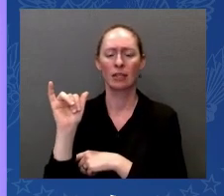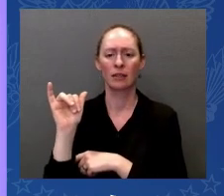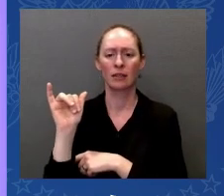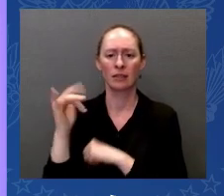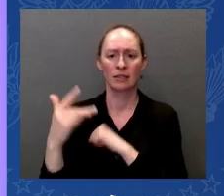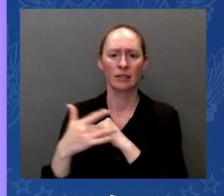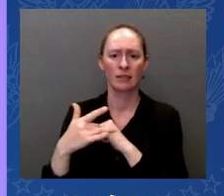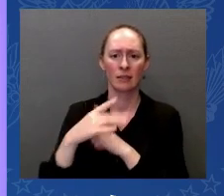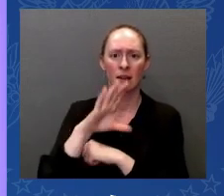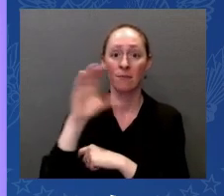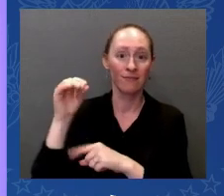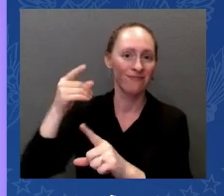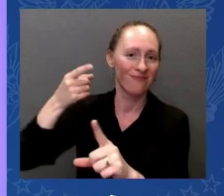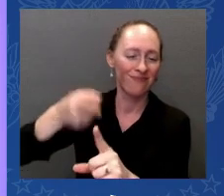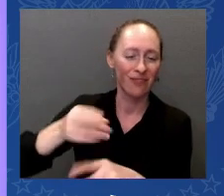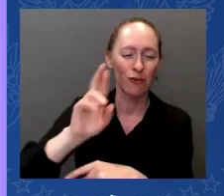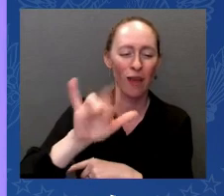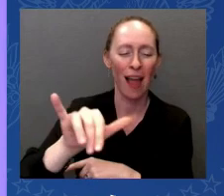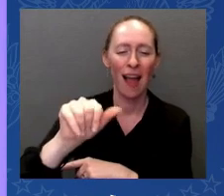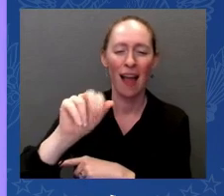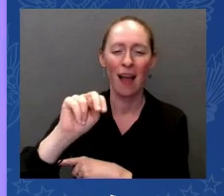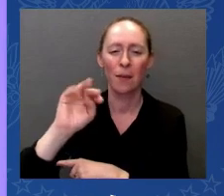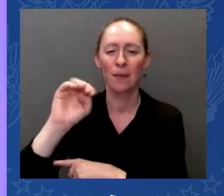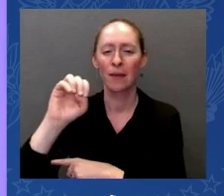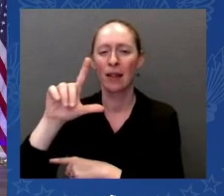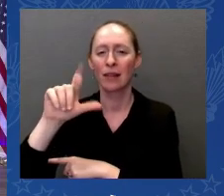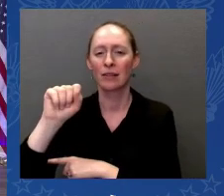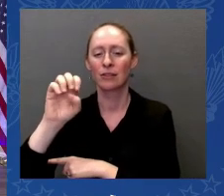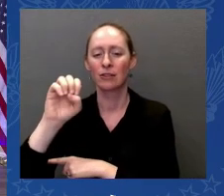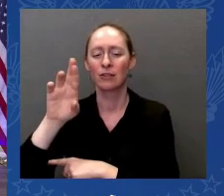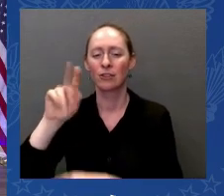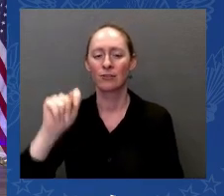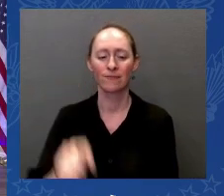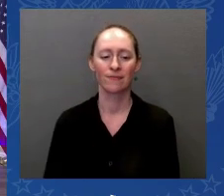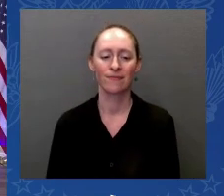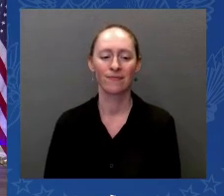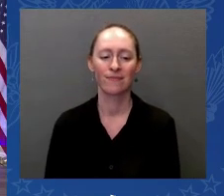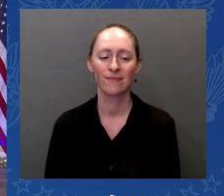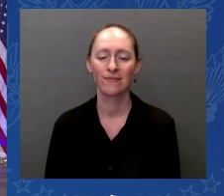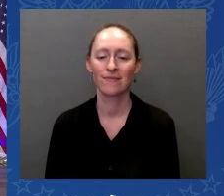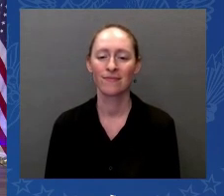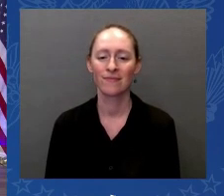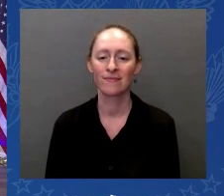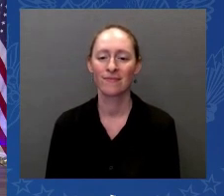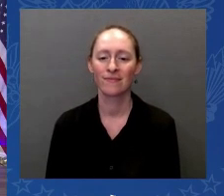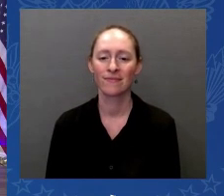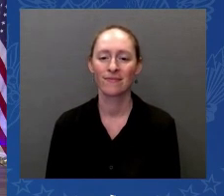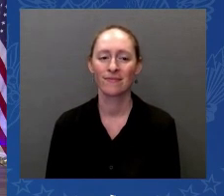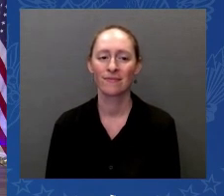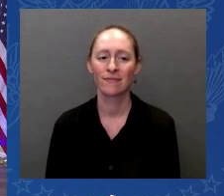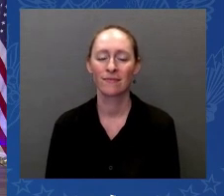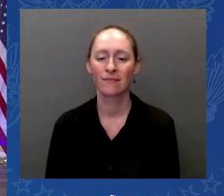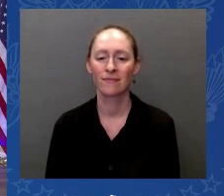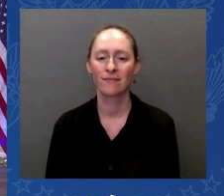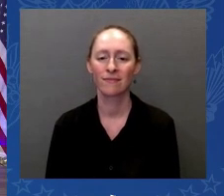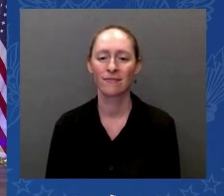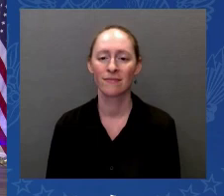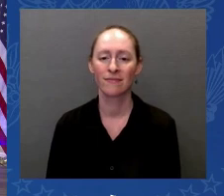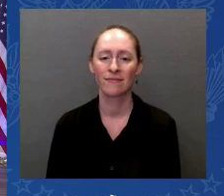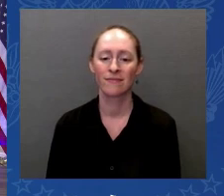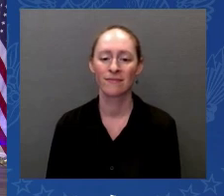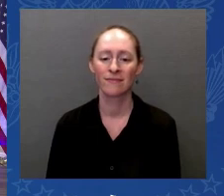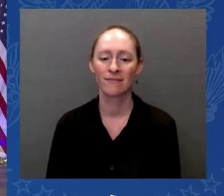Ryan, thanks for being here. Thanks for being patient. I know your company's working on a new technology to produce battery-grade lithium